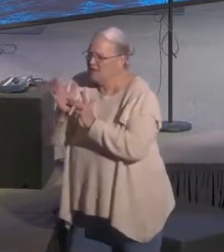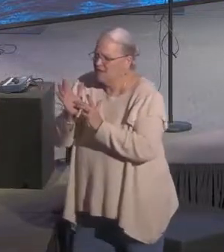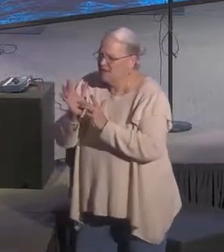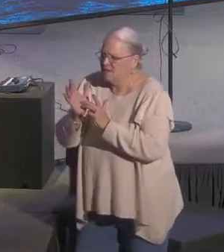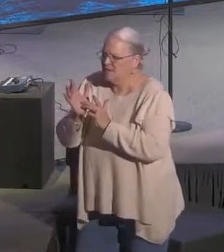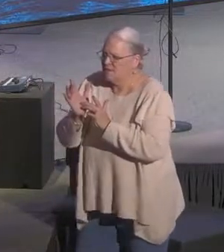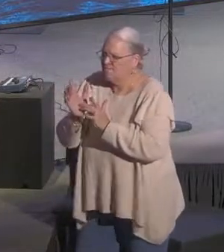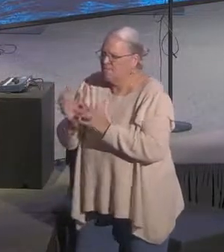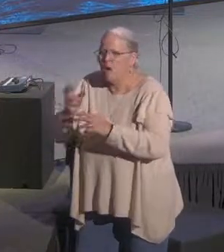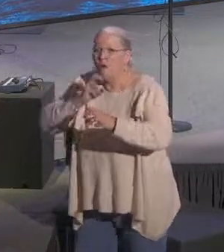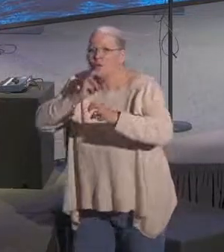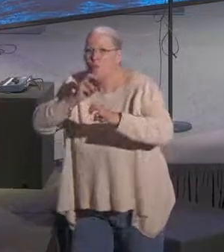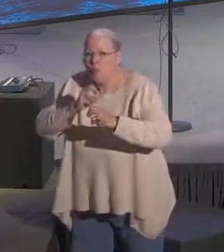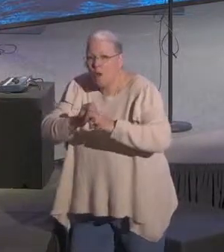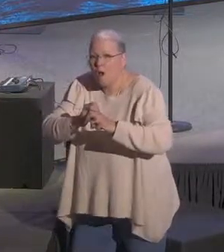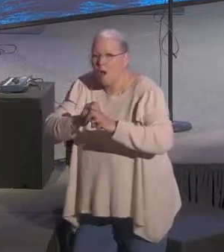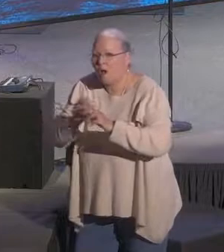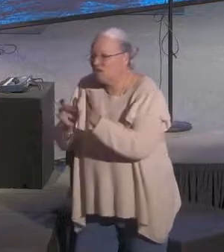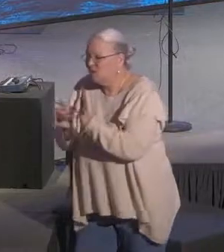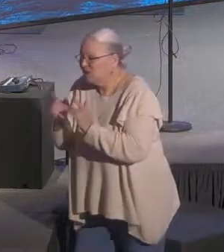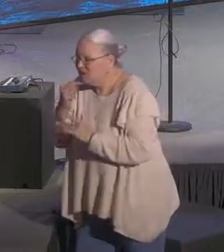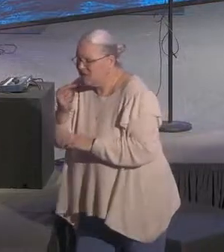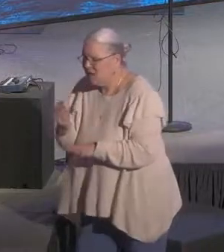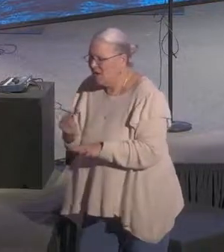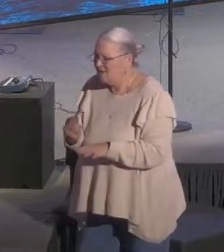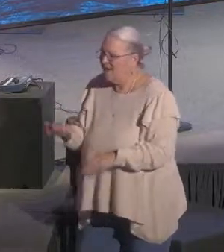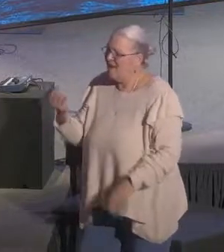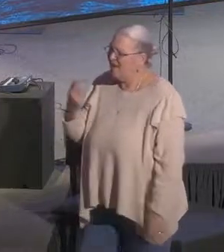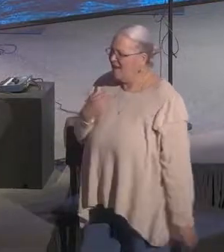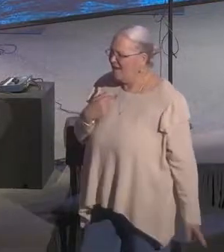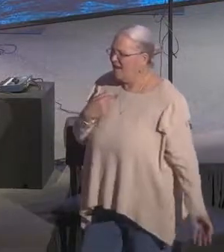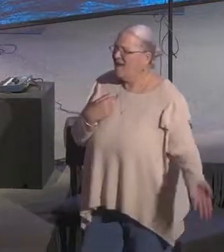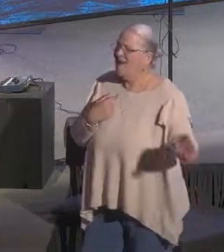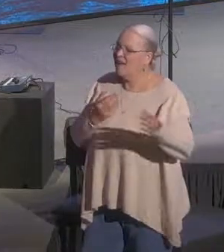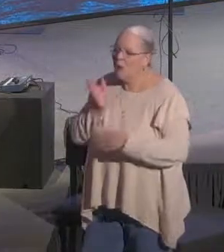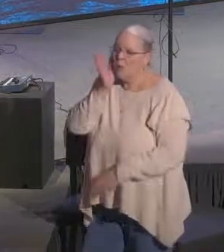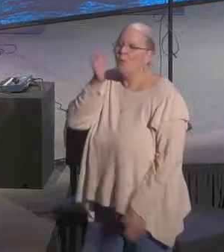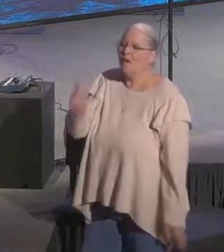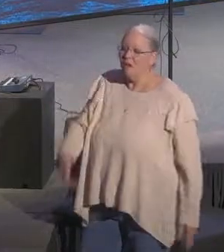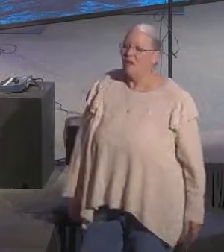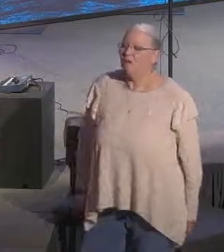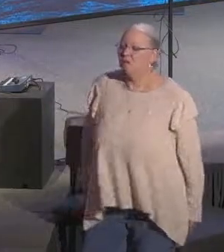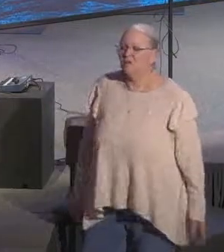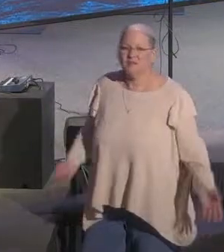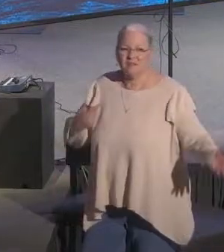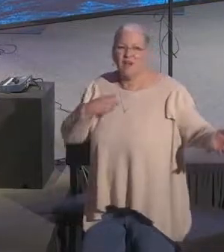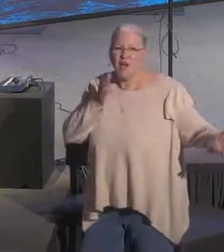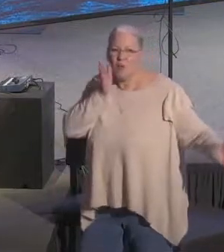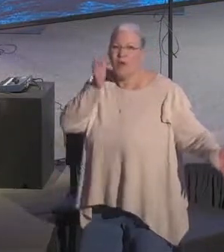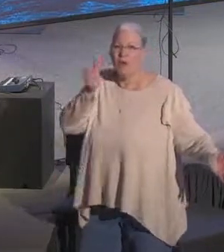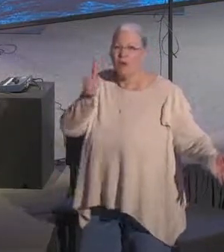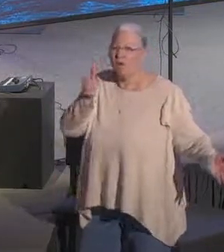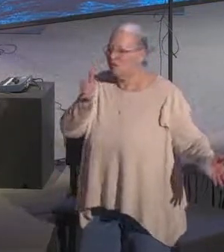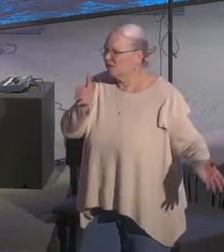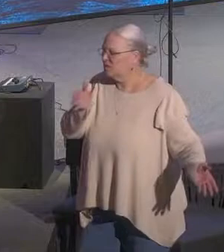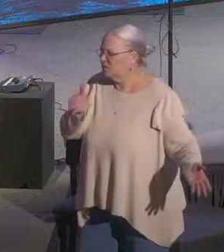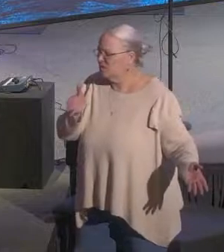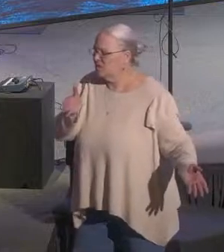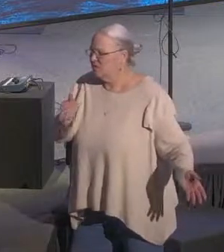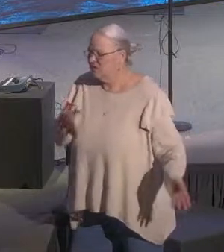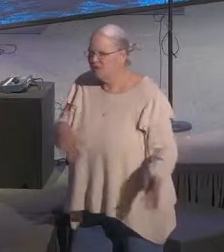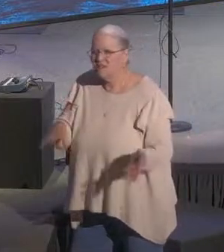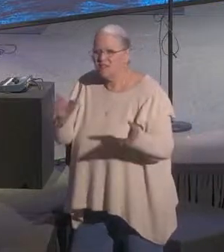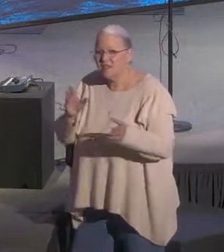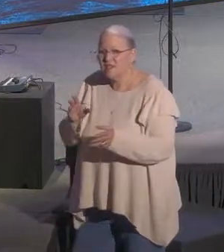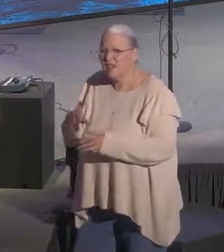on this rock, Jesus says, I will. Can you say I will? Say it again. These are the words